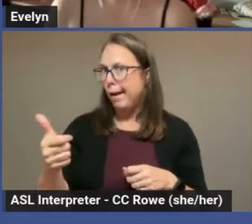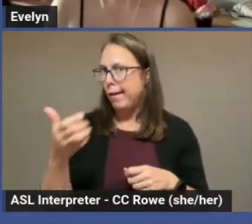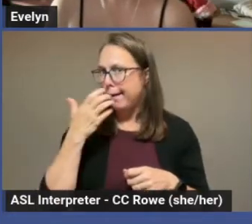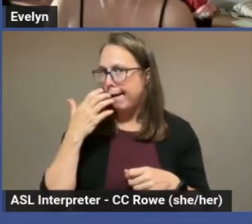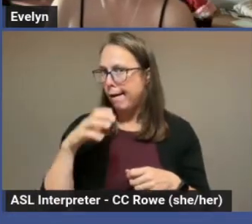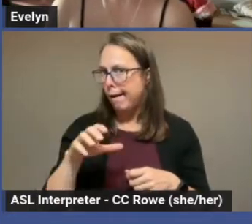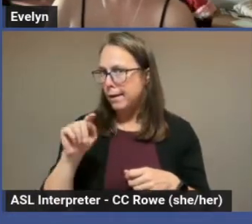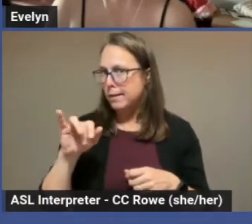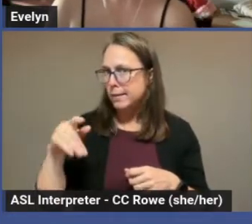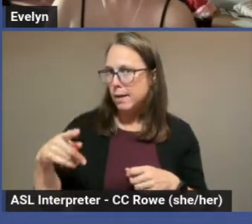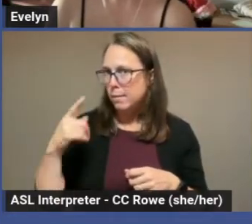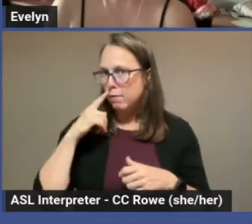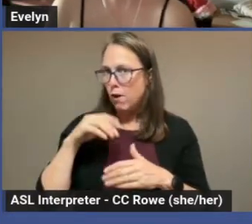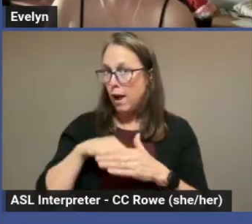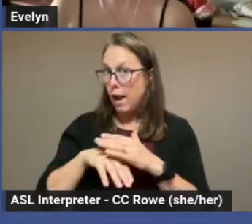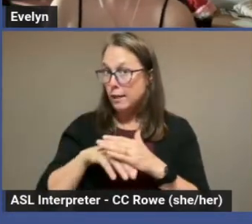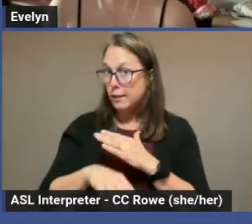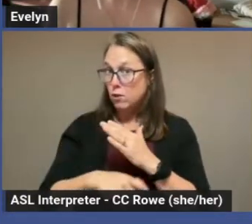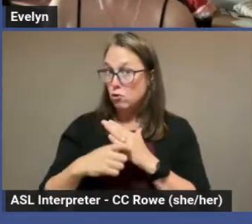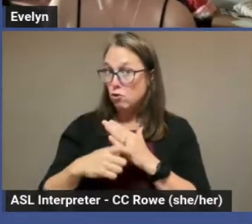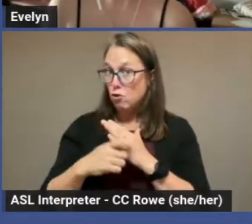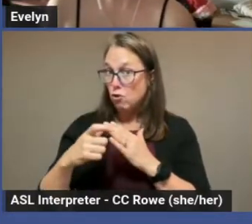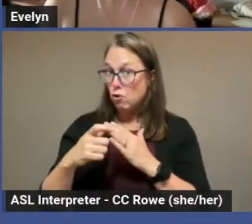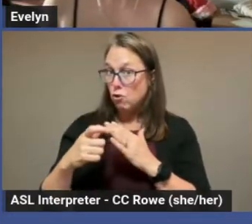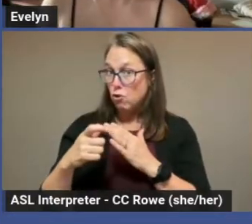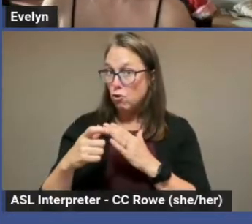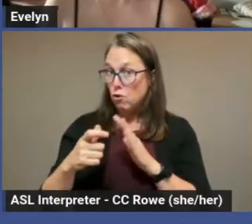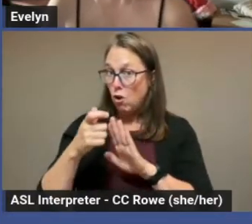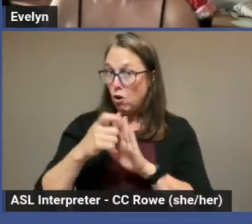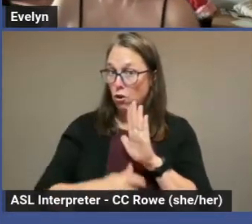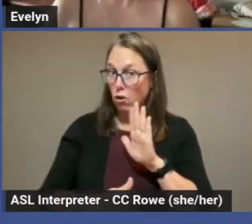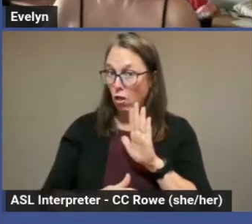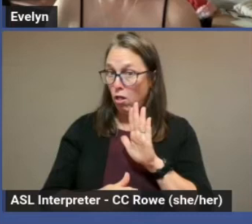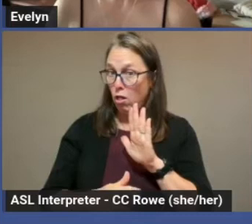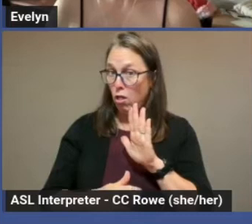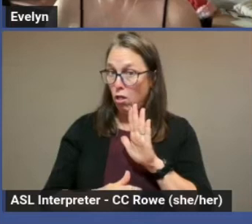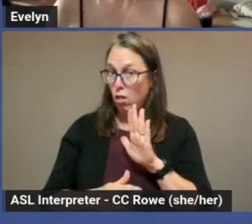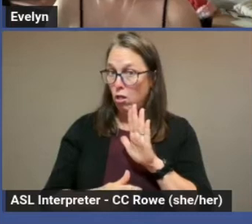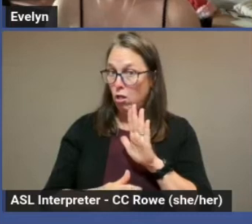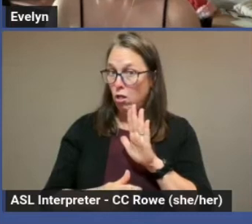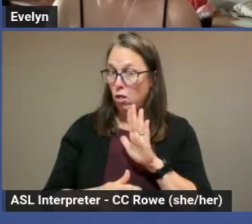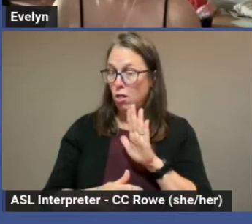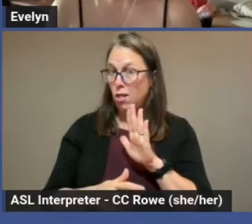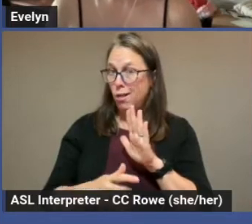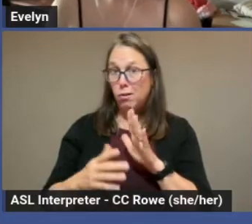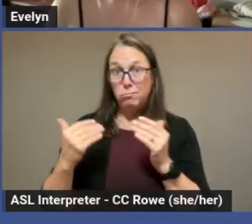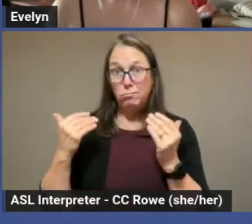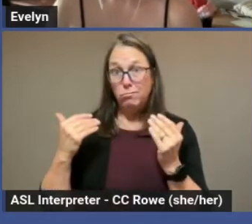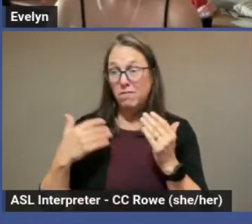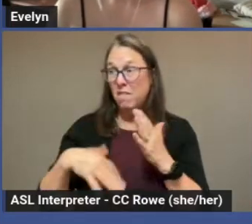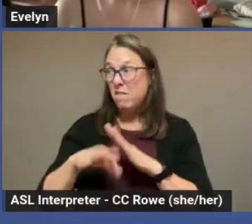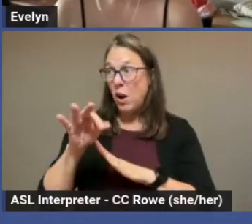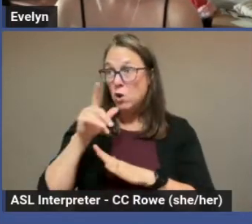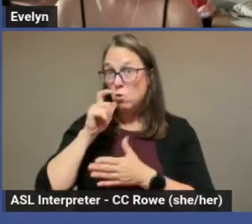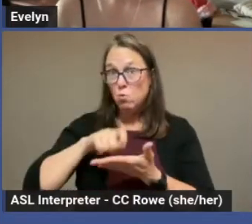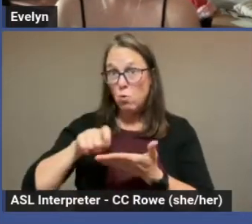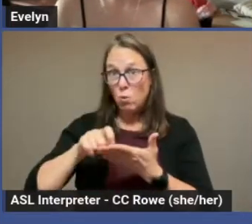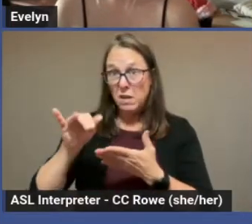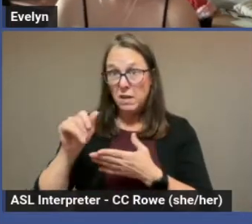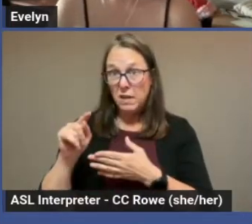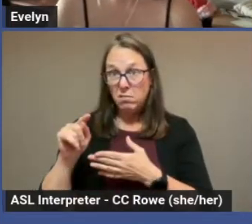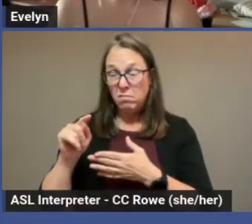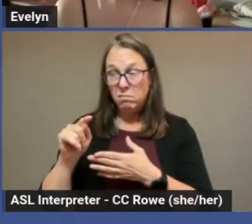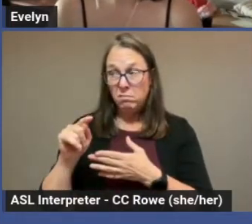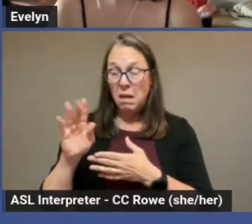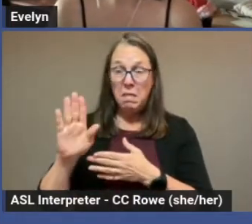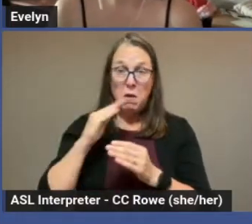accessing journal articles that are behind a paywall is to simply find the author's name. Their